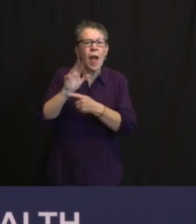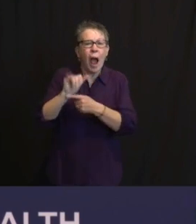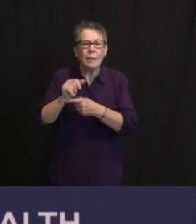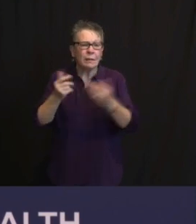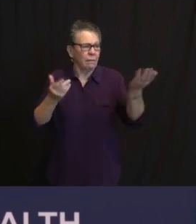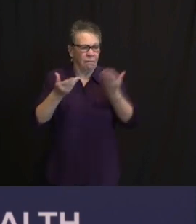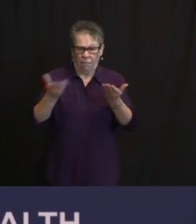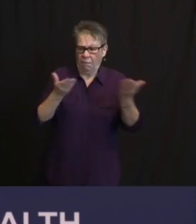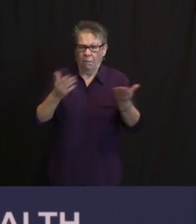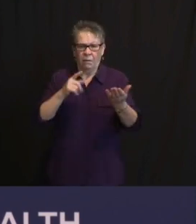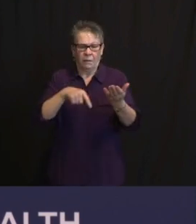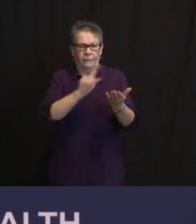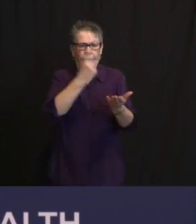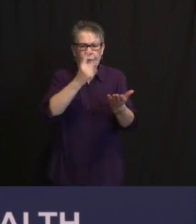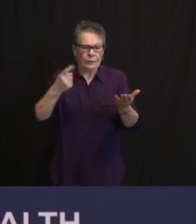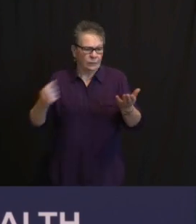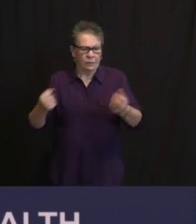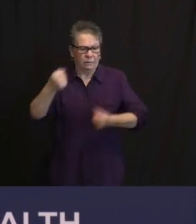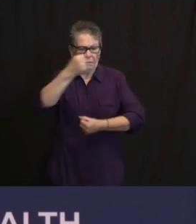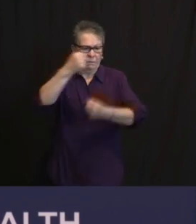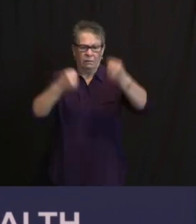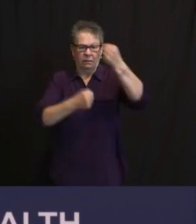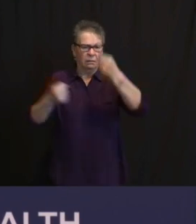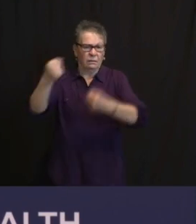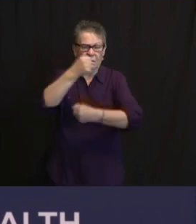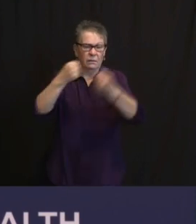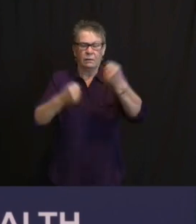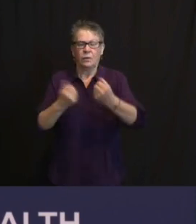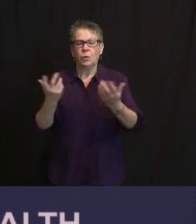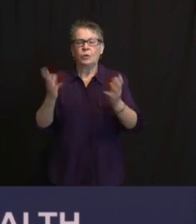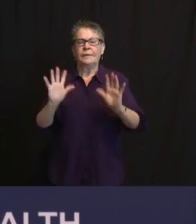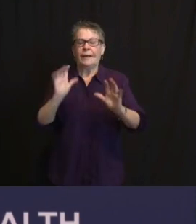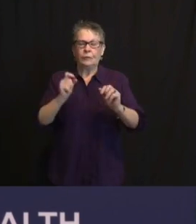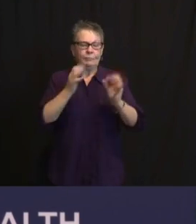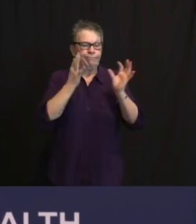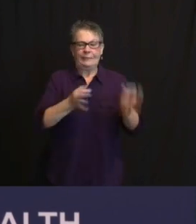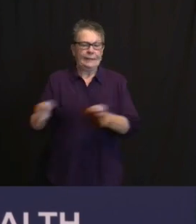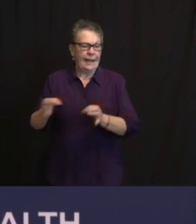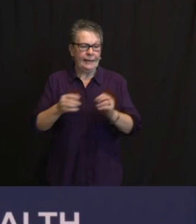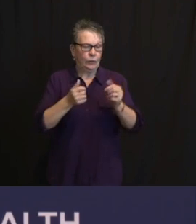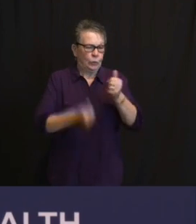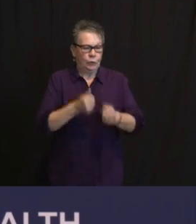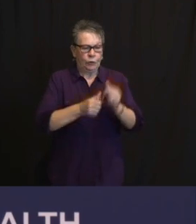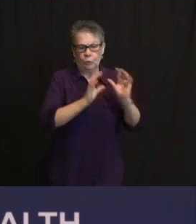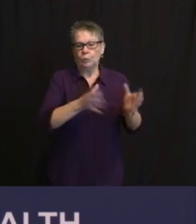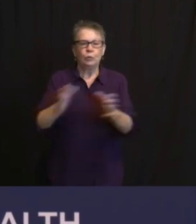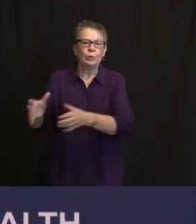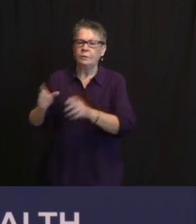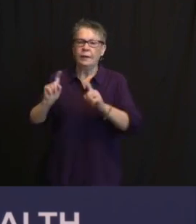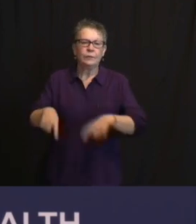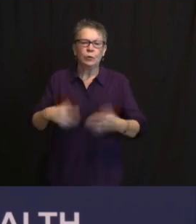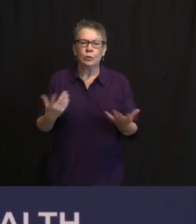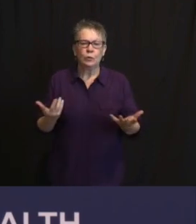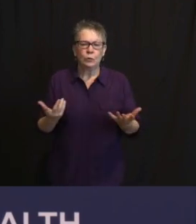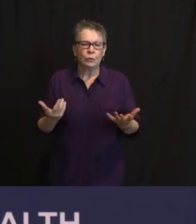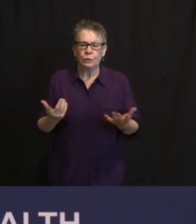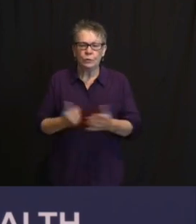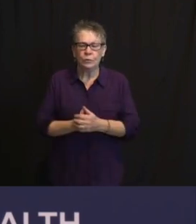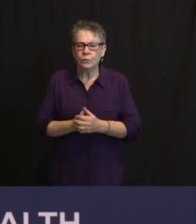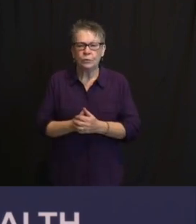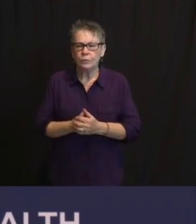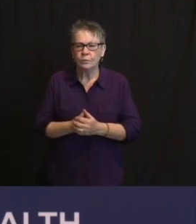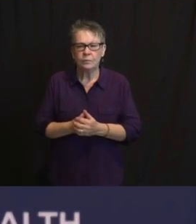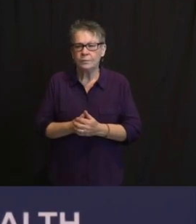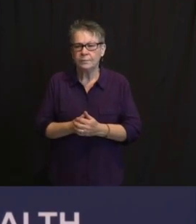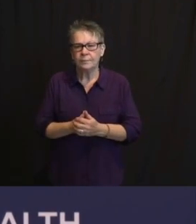WAY, BREAKING AT LEAST THIS ROUND INTO A COUPLE OF TRANCHES. I CAN ONLY IMAGINE IF WE DID EVERYONE ON MARCH 15TH AND 29TH ON ONE